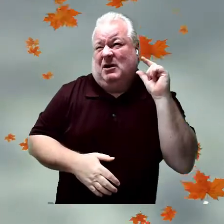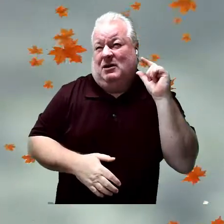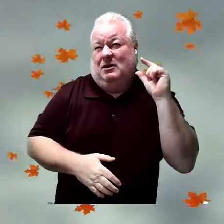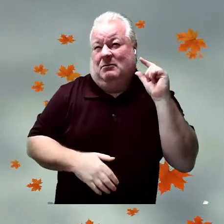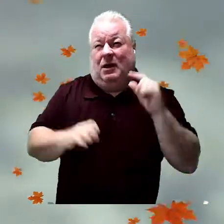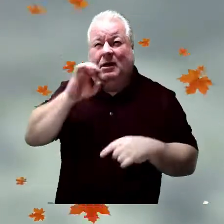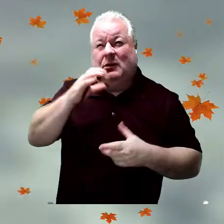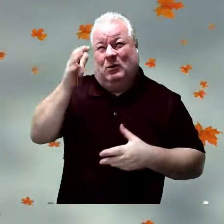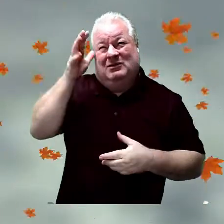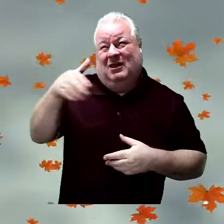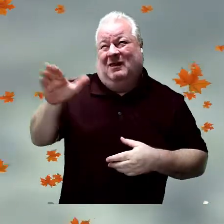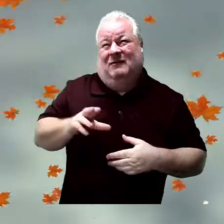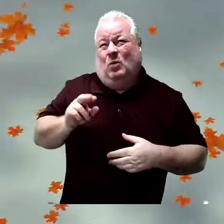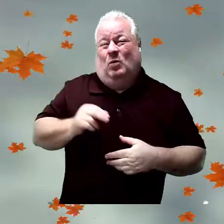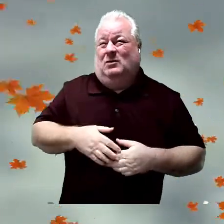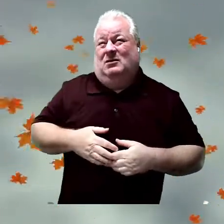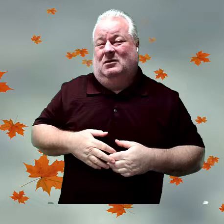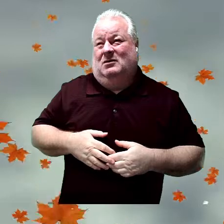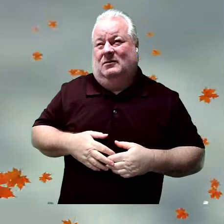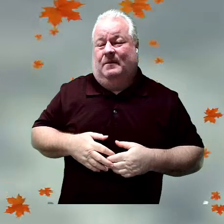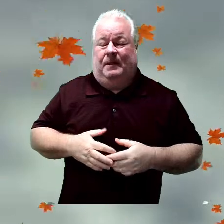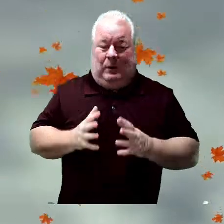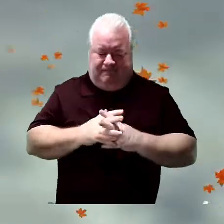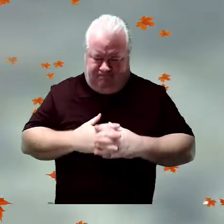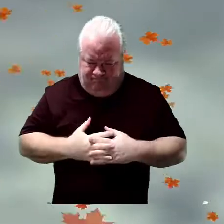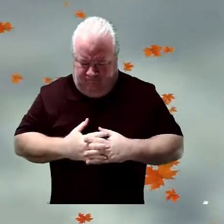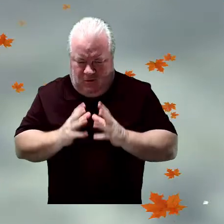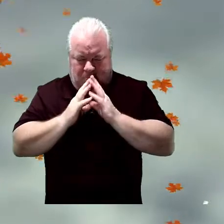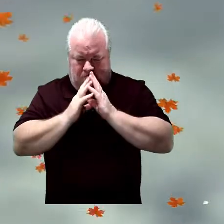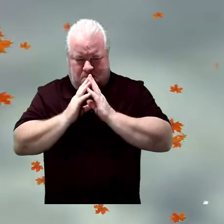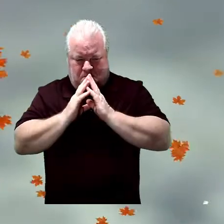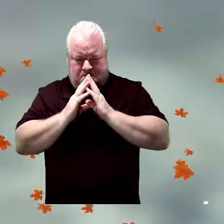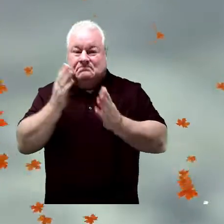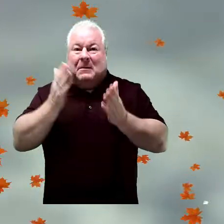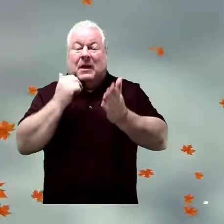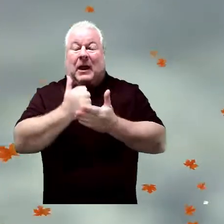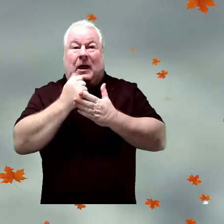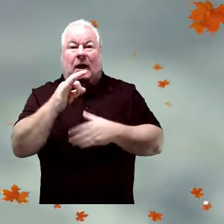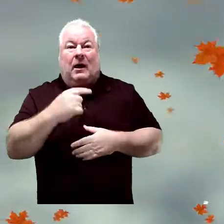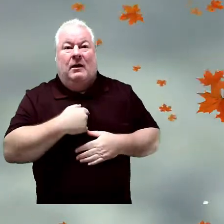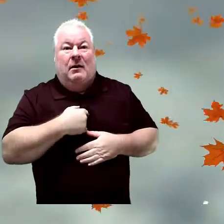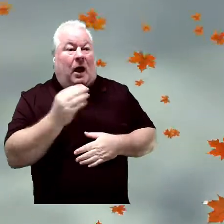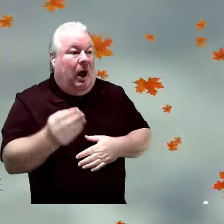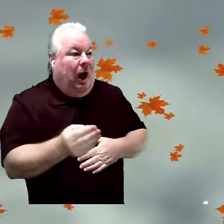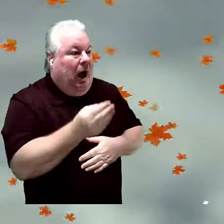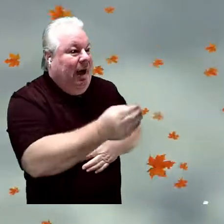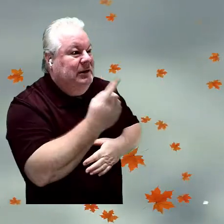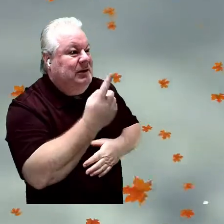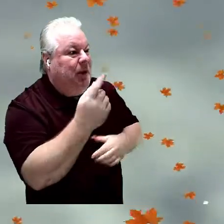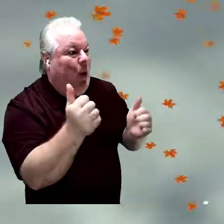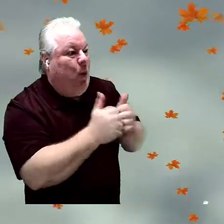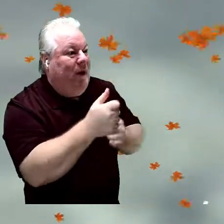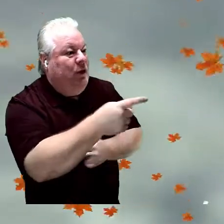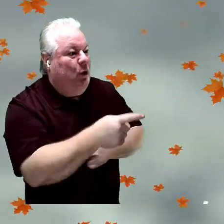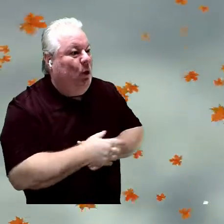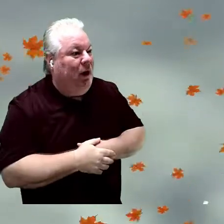But Elmo still doesn't want Daddy to leave. Hmm. Well, maybe it would help if I gave you something to take